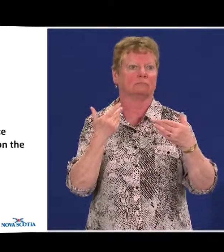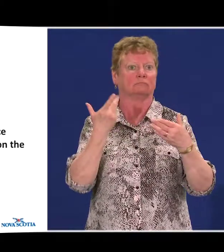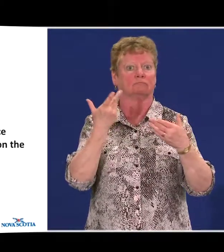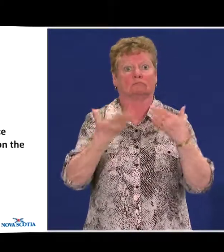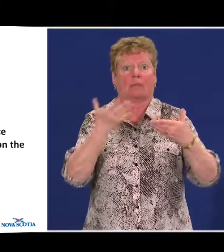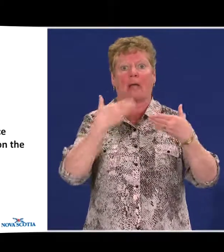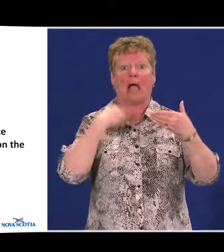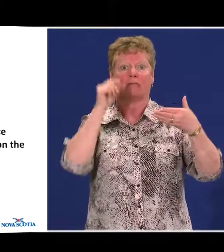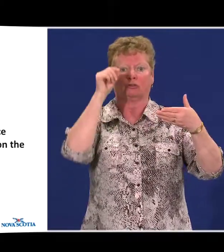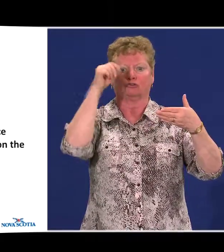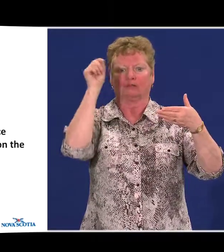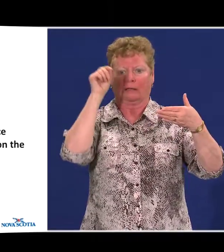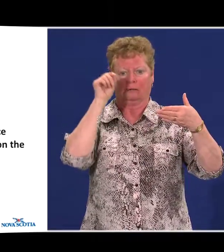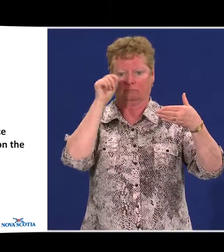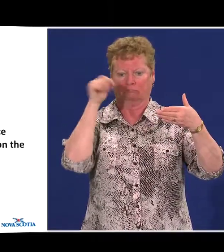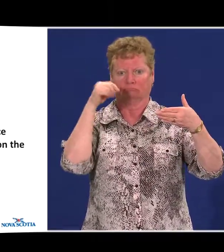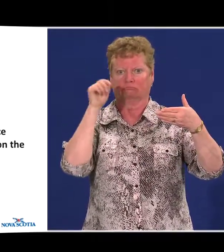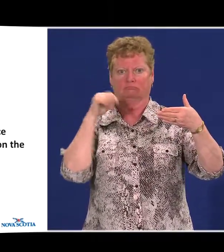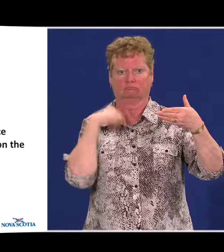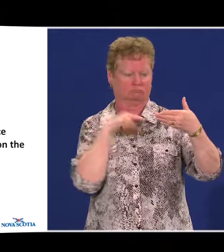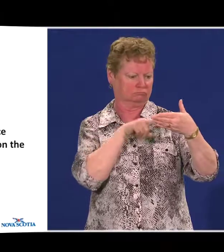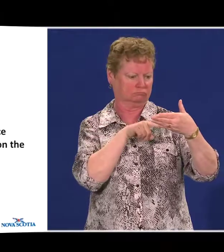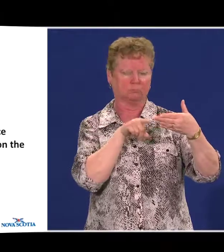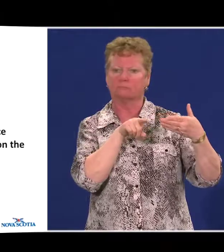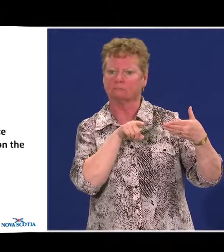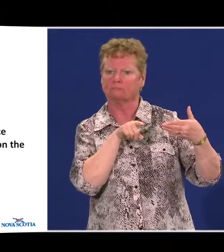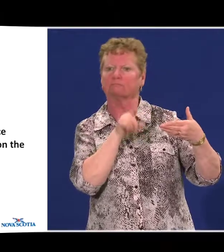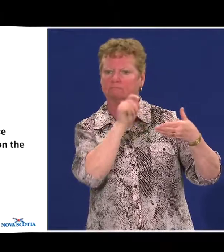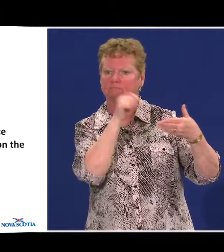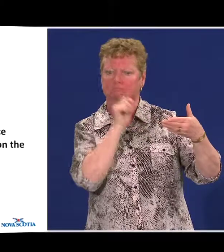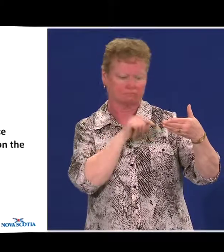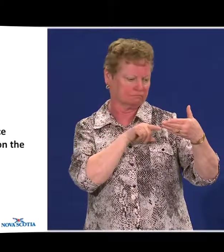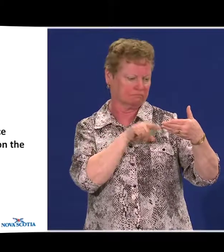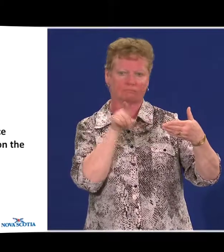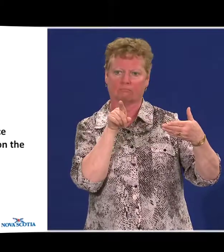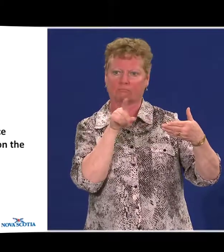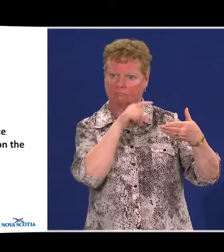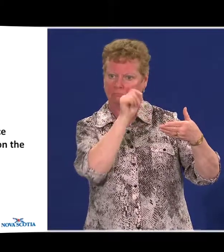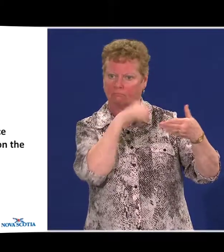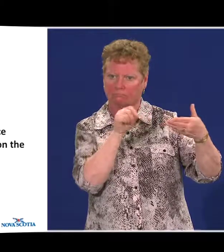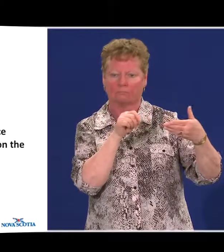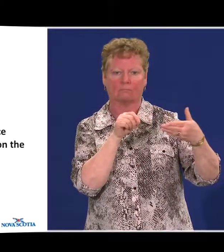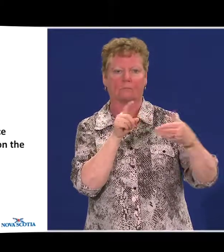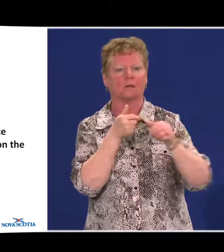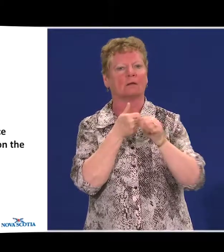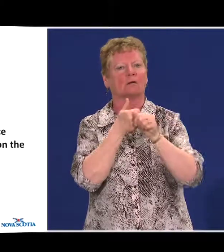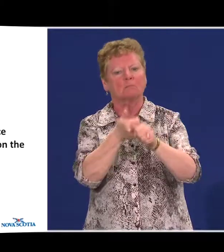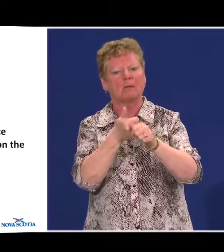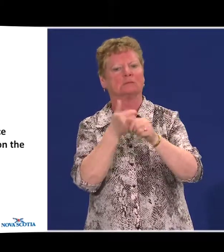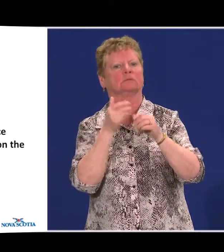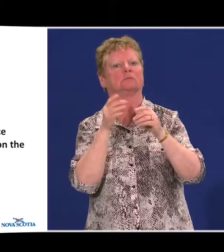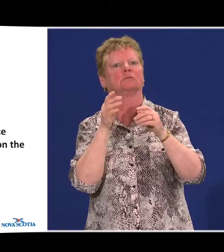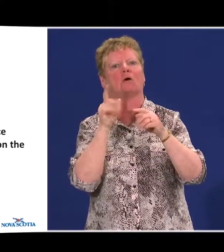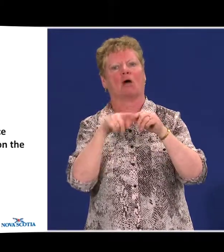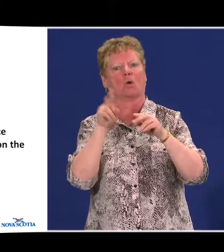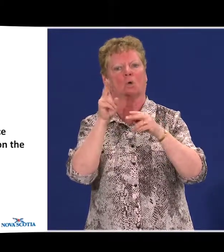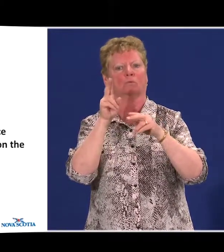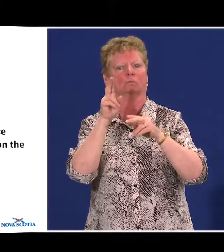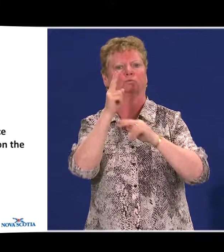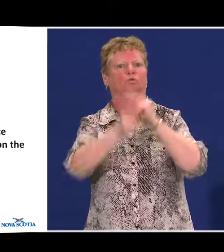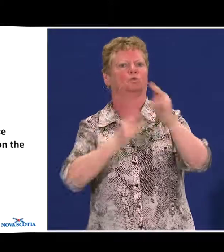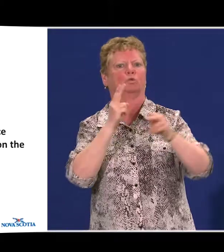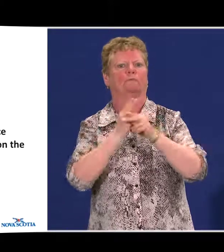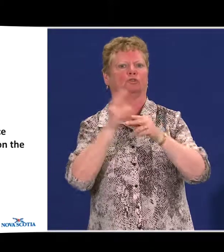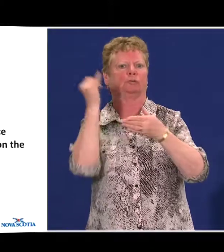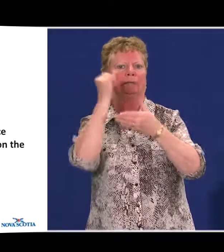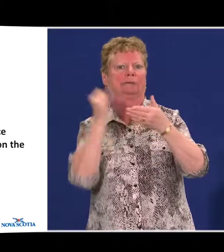be created and that checklist would be based on the principles of universal design. So, there would